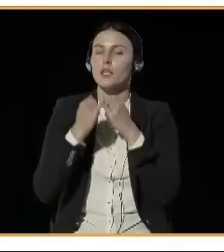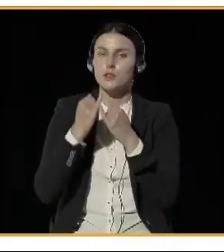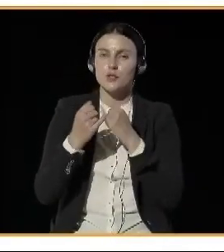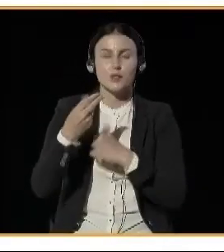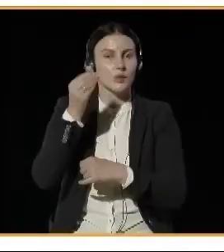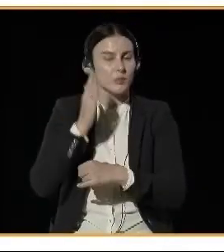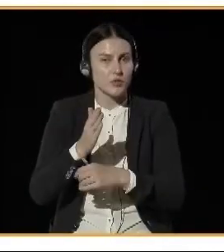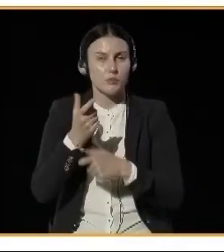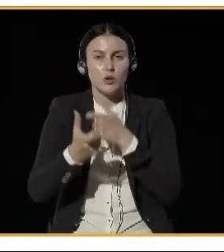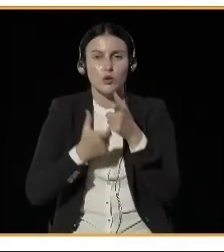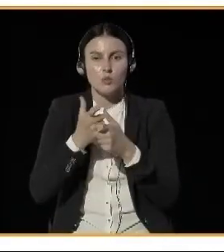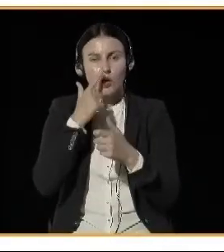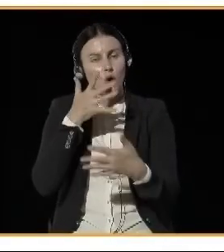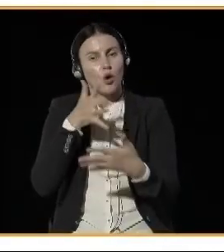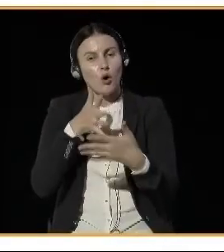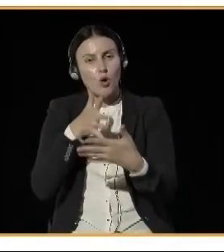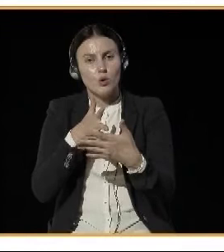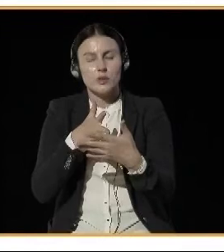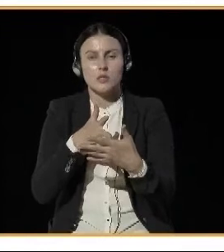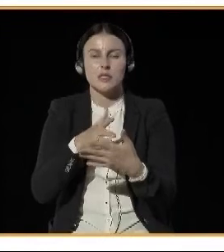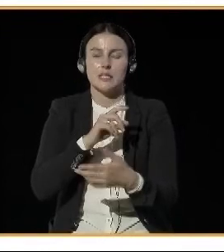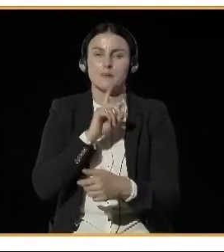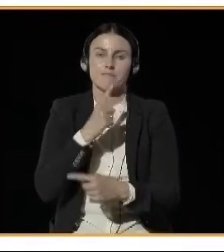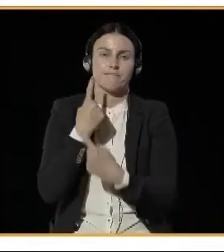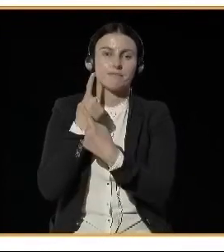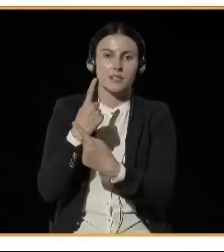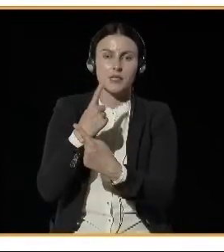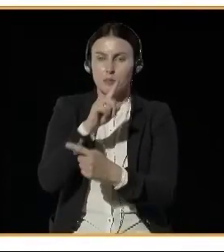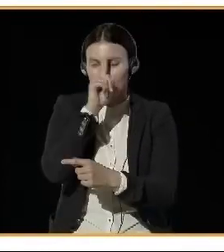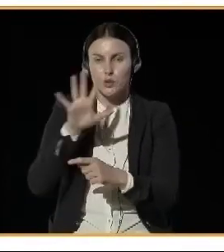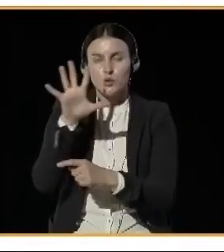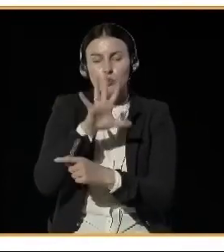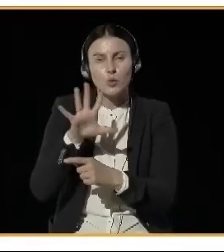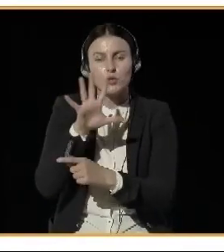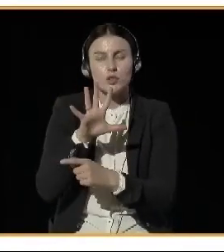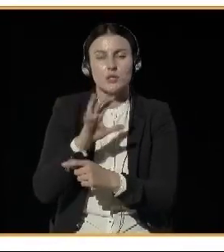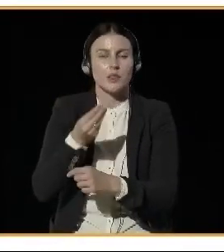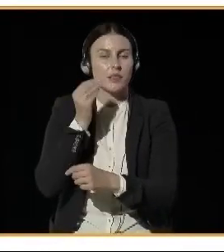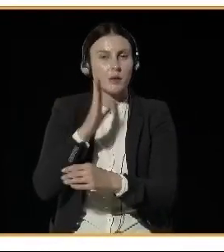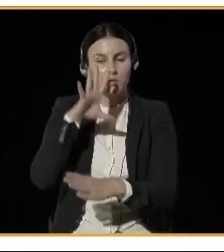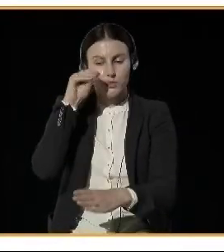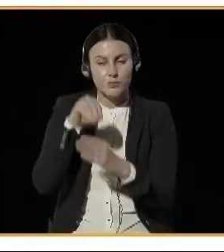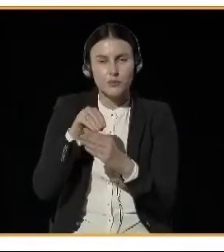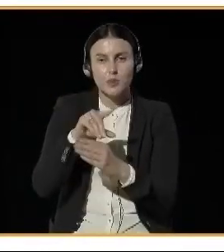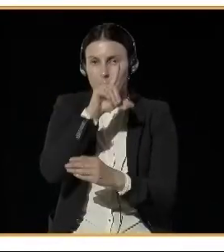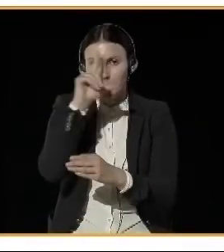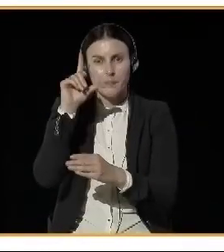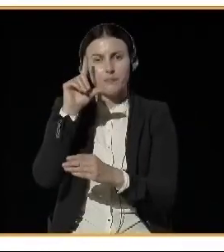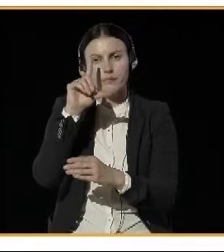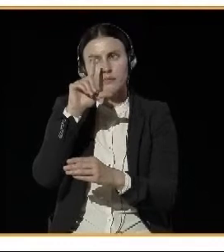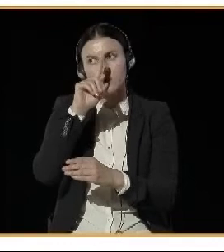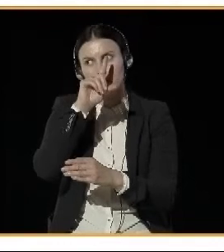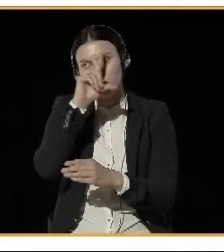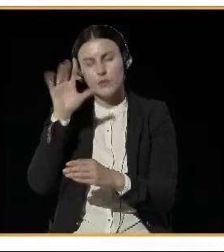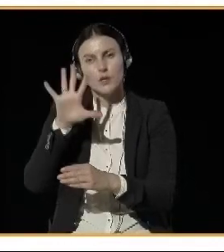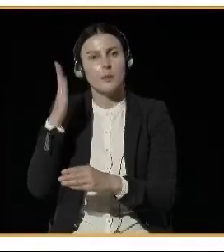we don't take it into consideration, we can face the fact of the